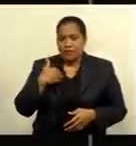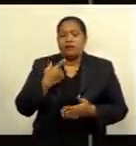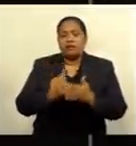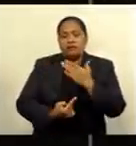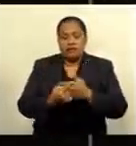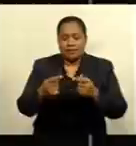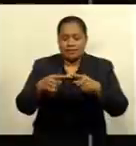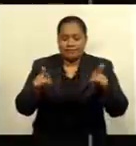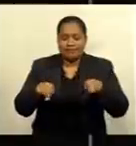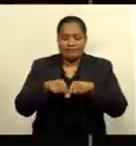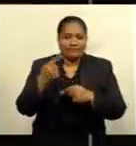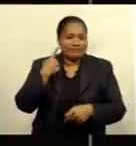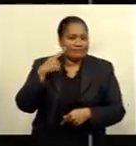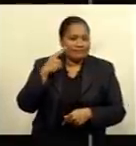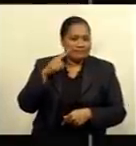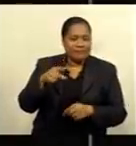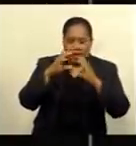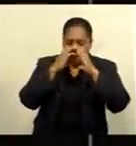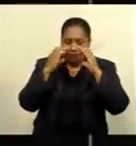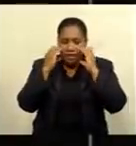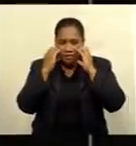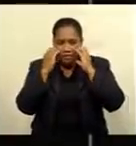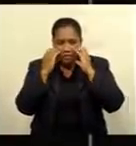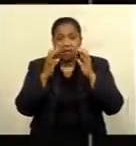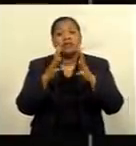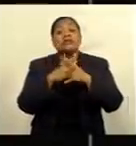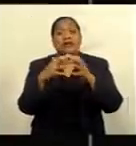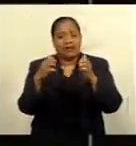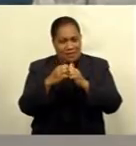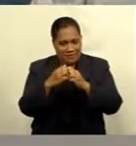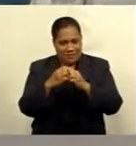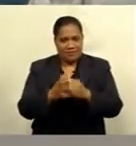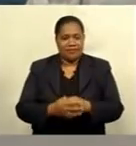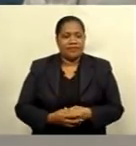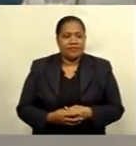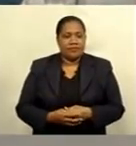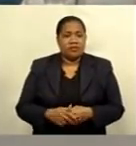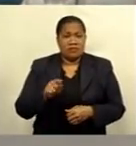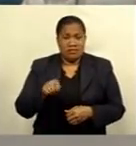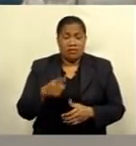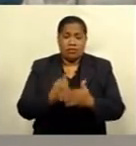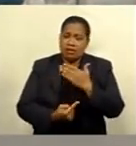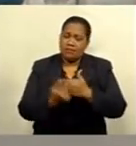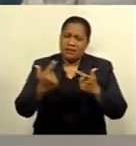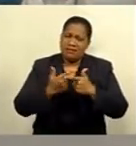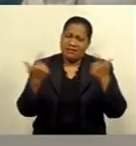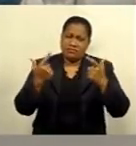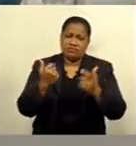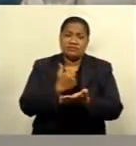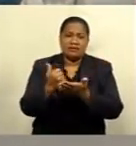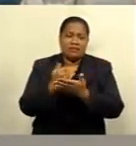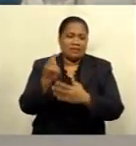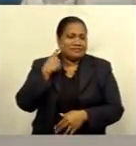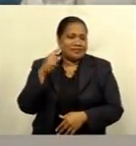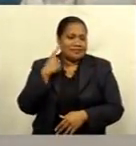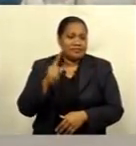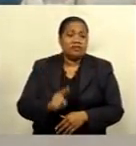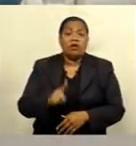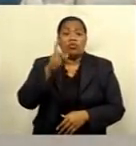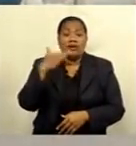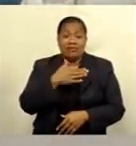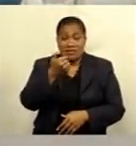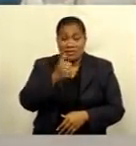were issued for failure to wear a mask over the weekend. It made up the largest number of infringements among the 162